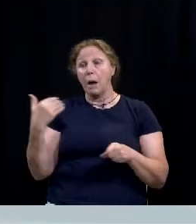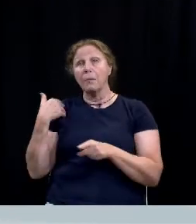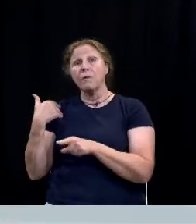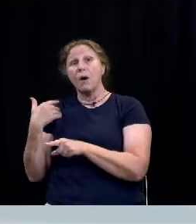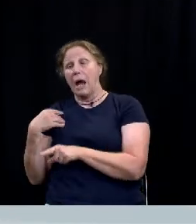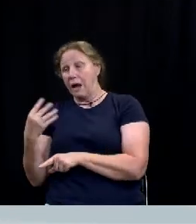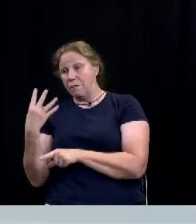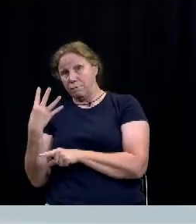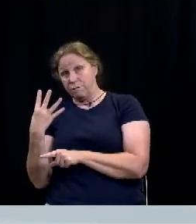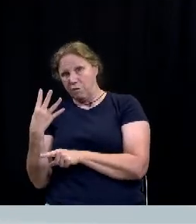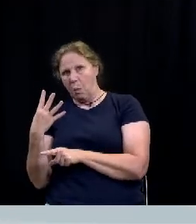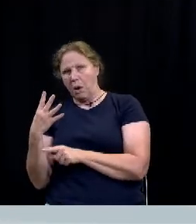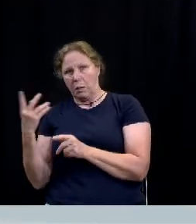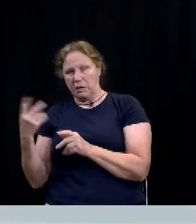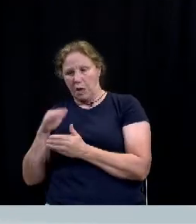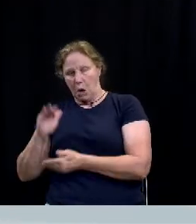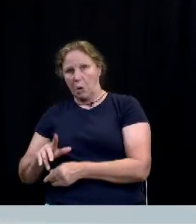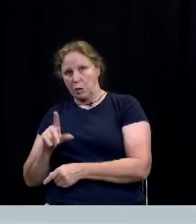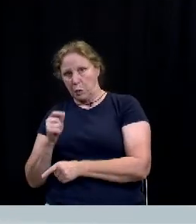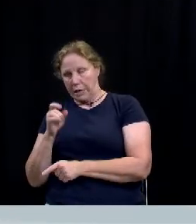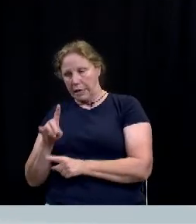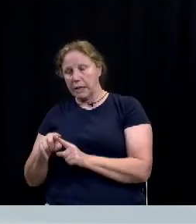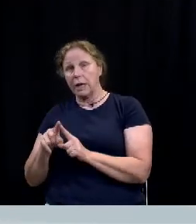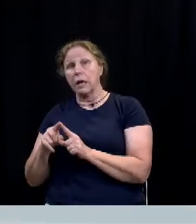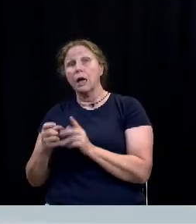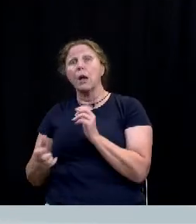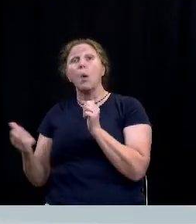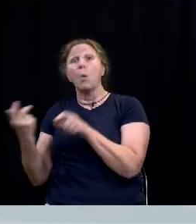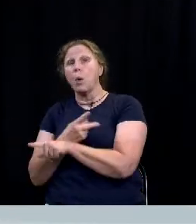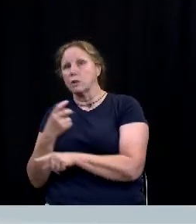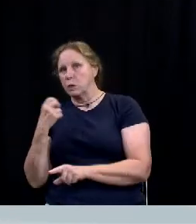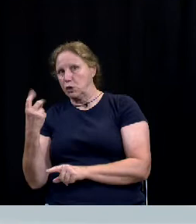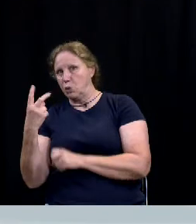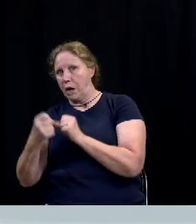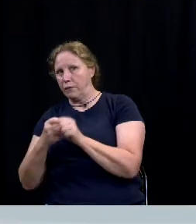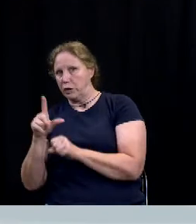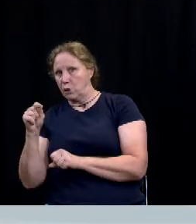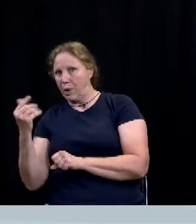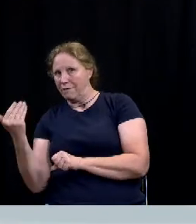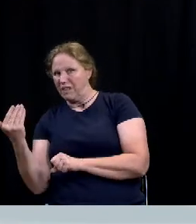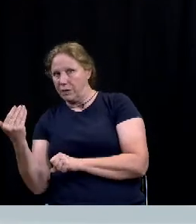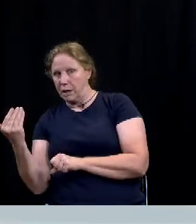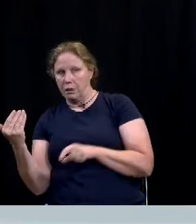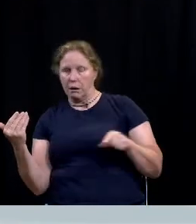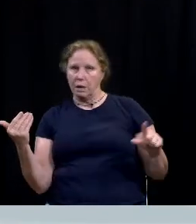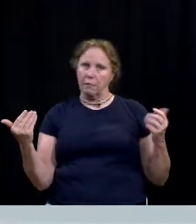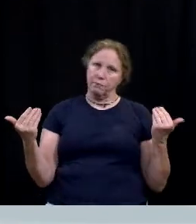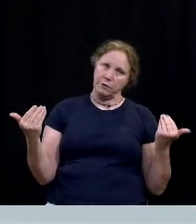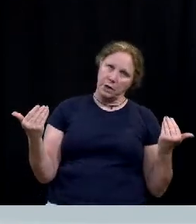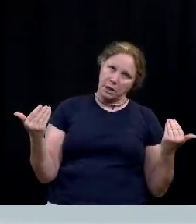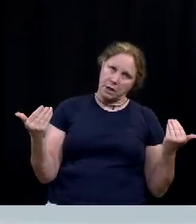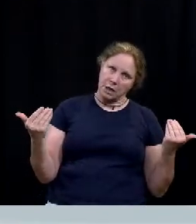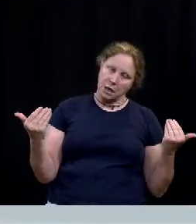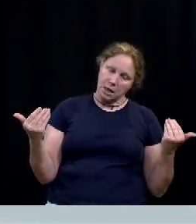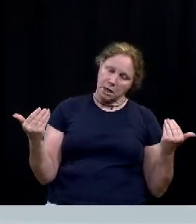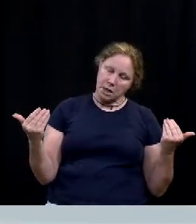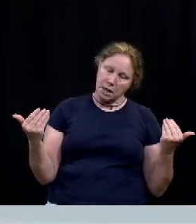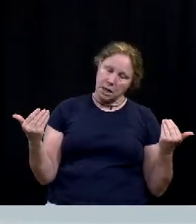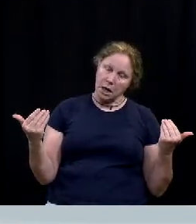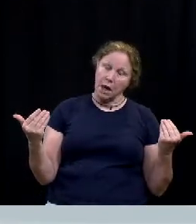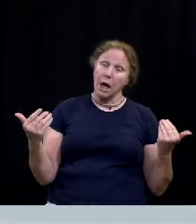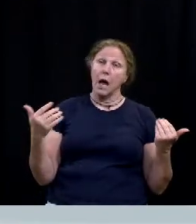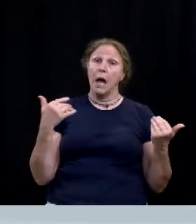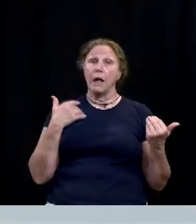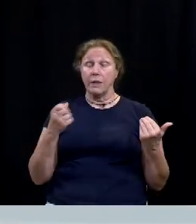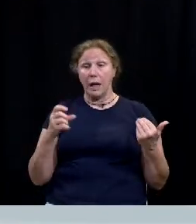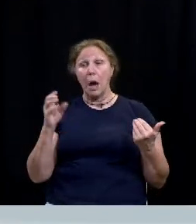in 2018 to a high of 12 in 2015 although our overall crime rate